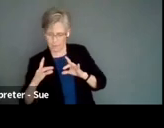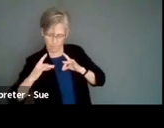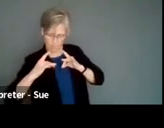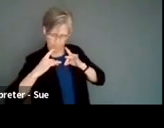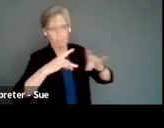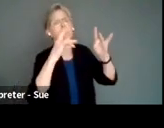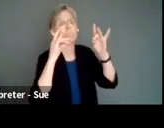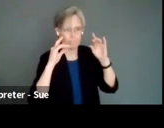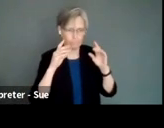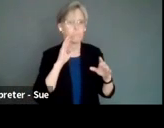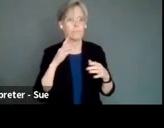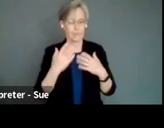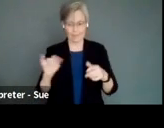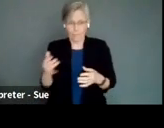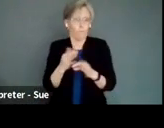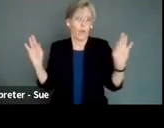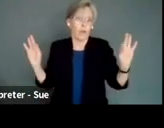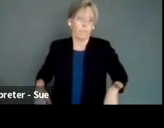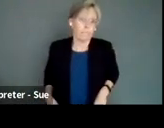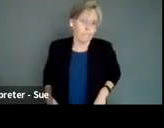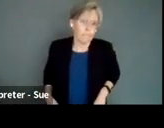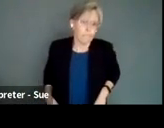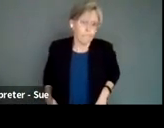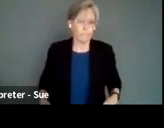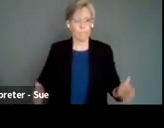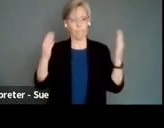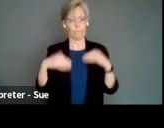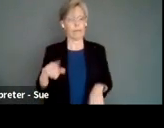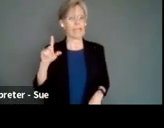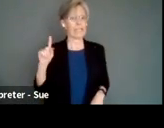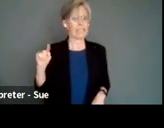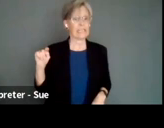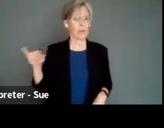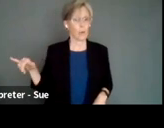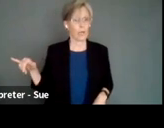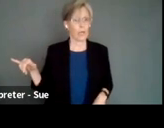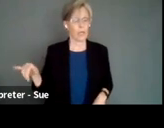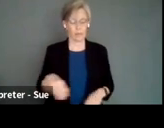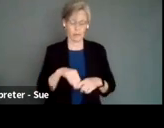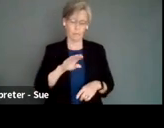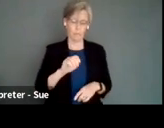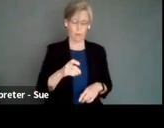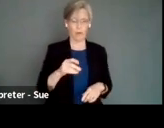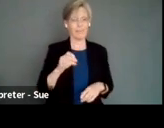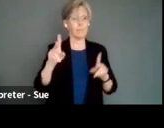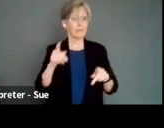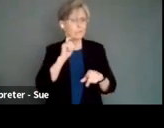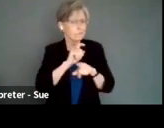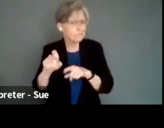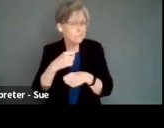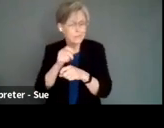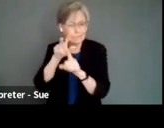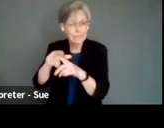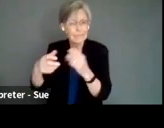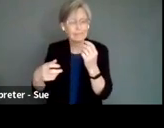they're available, and it's for free. And then there's these things called TTY. So for your box office, and people are trying to call and reserve tickets,